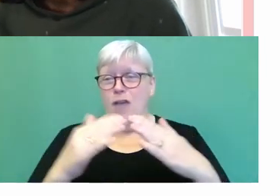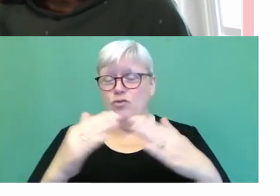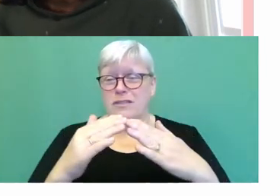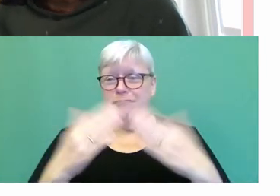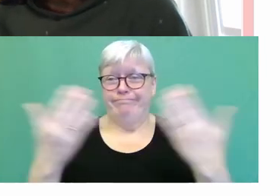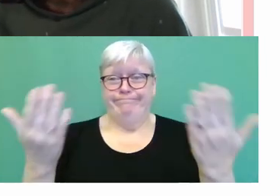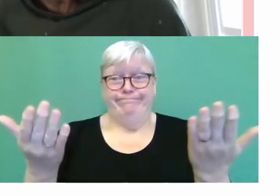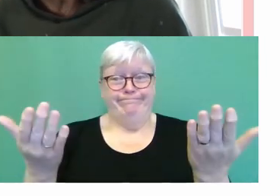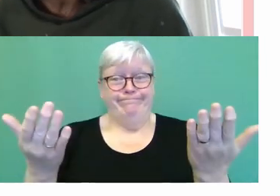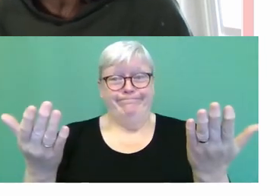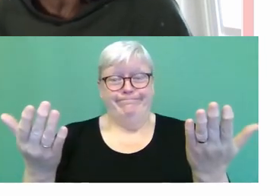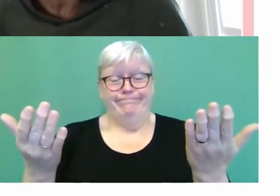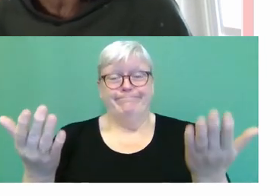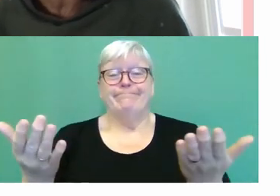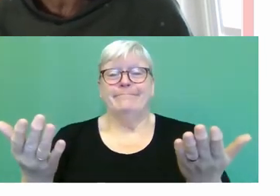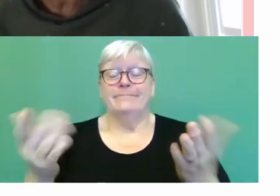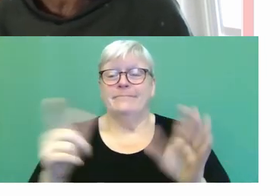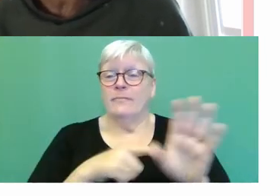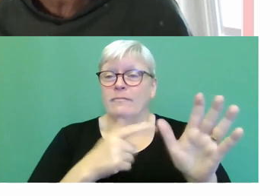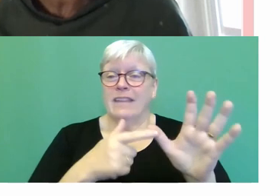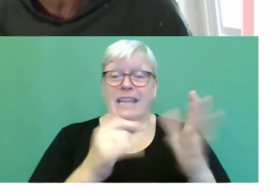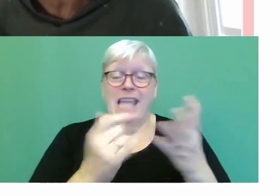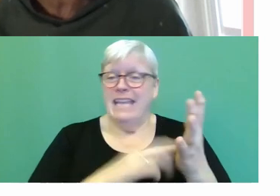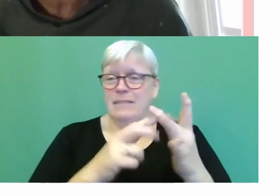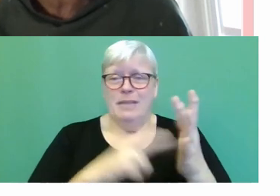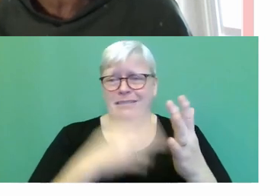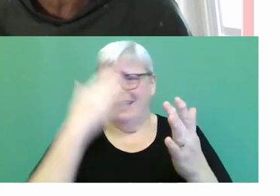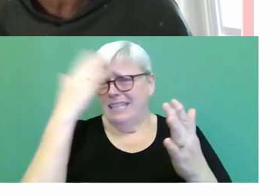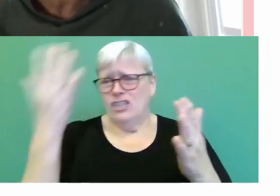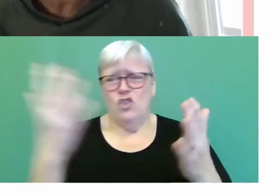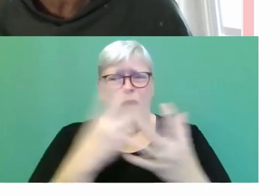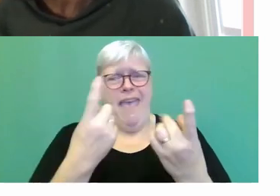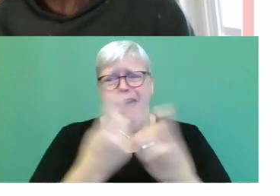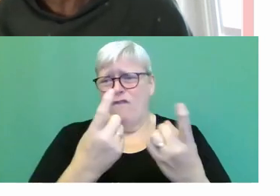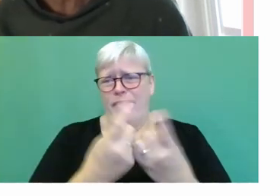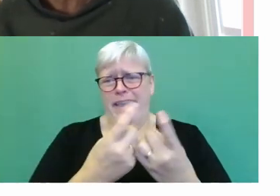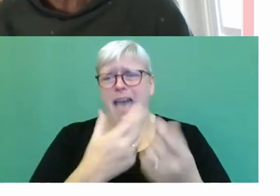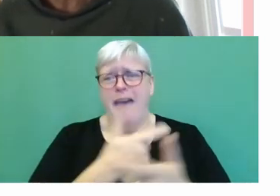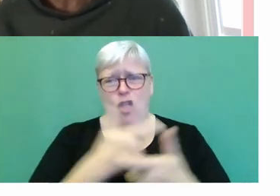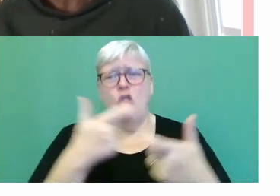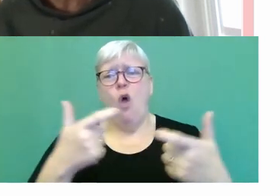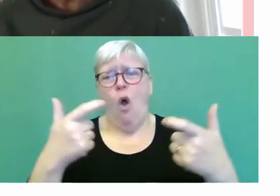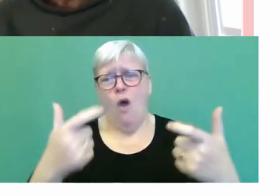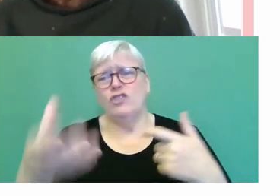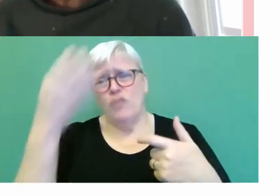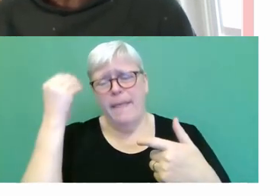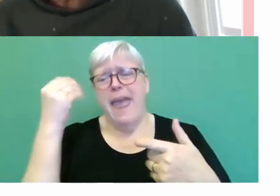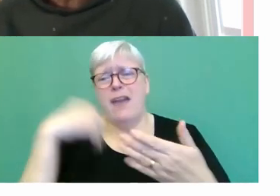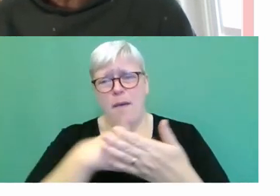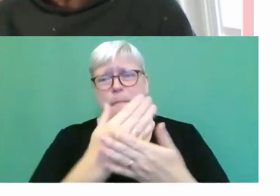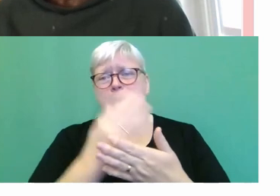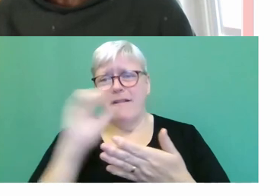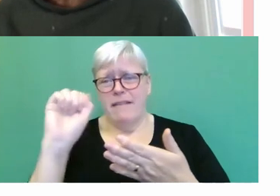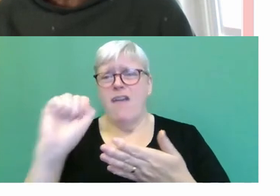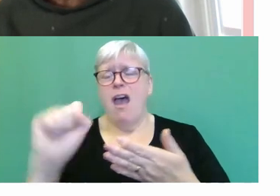Yasmin does not know all about sex. She's got a lot to learn. And that's part of her journey through this